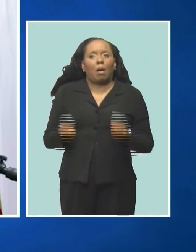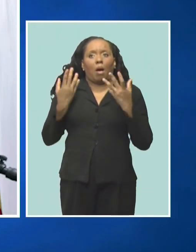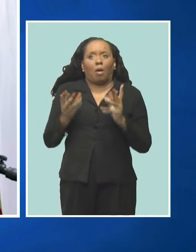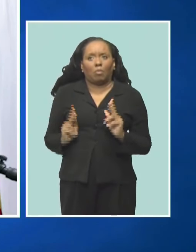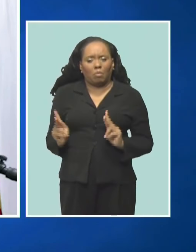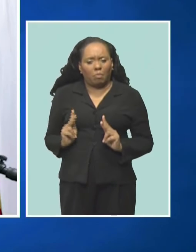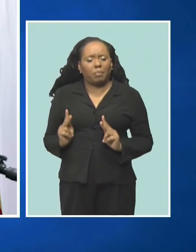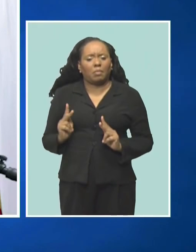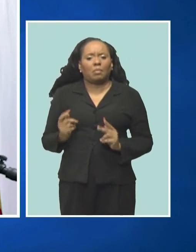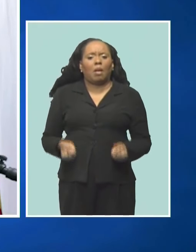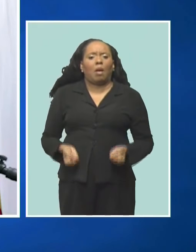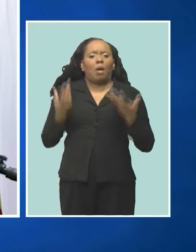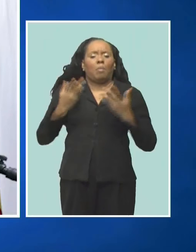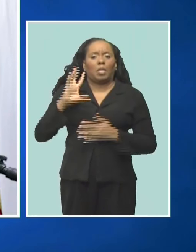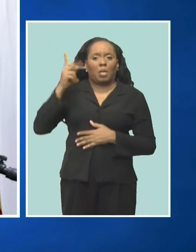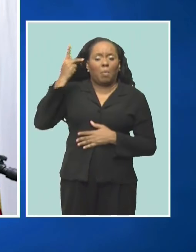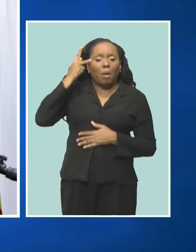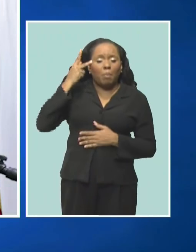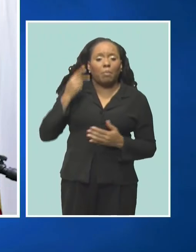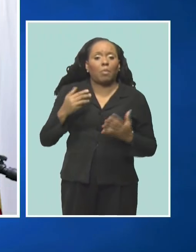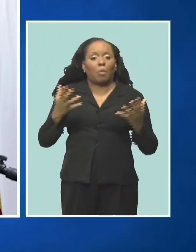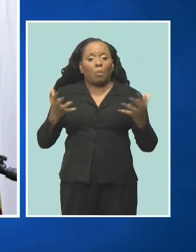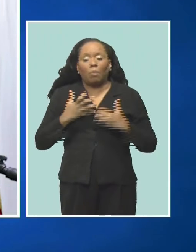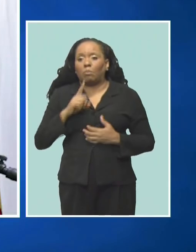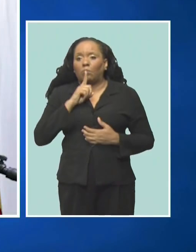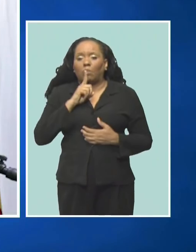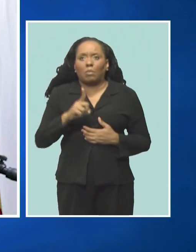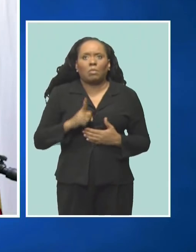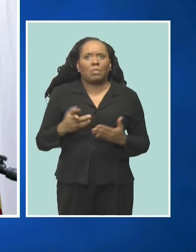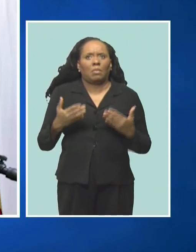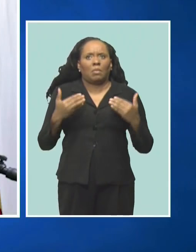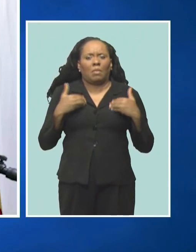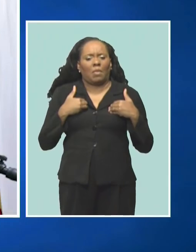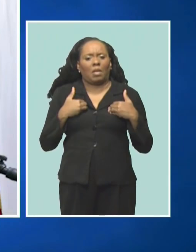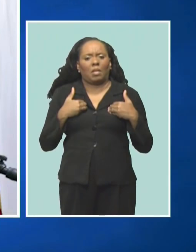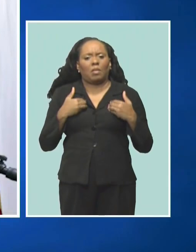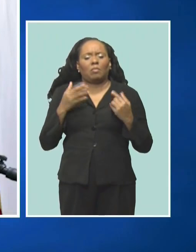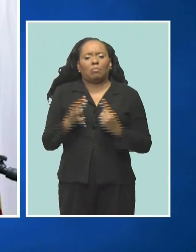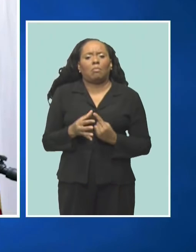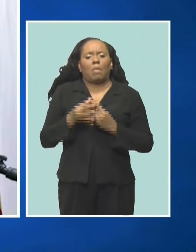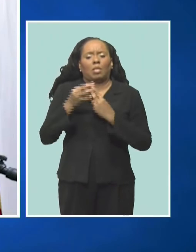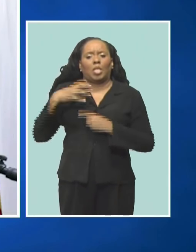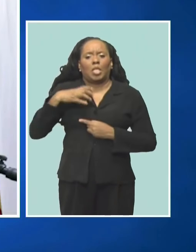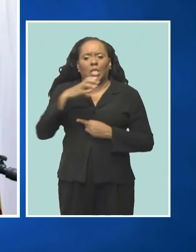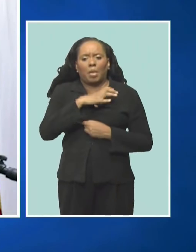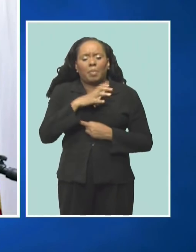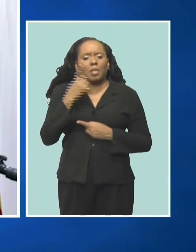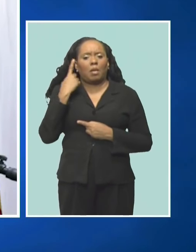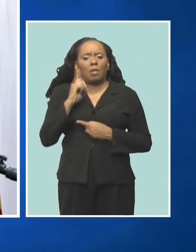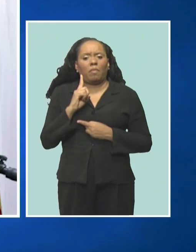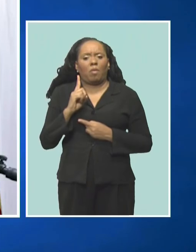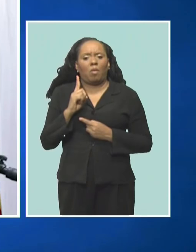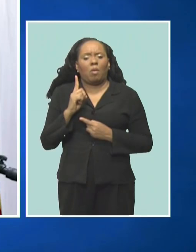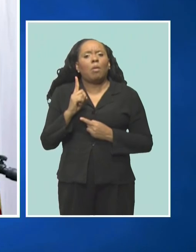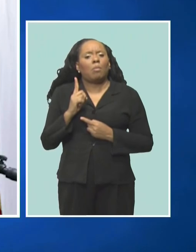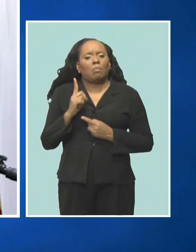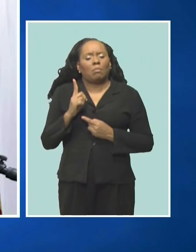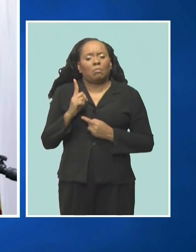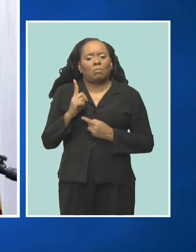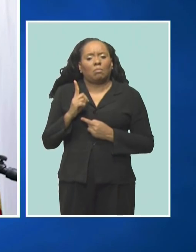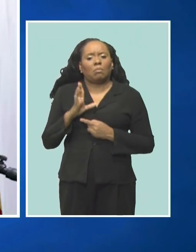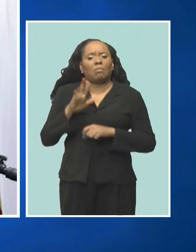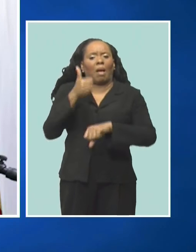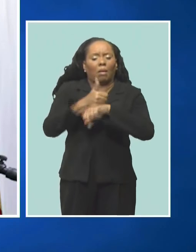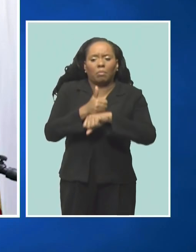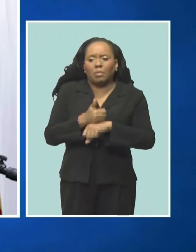partners, for example, want to expand selective committees so as to really get in and zone